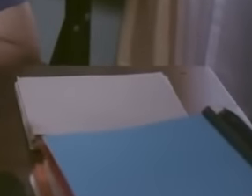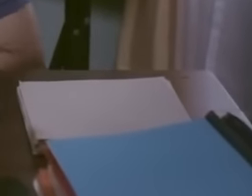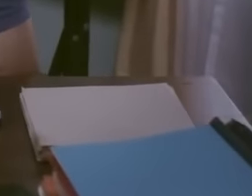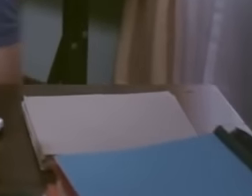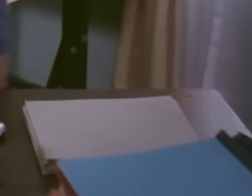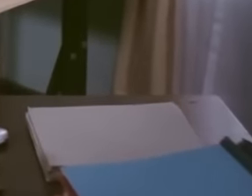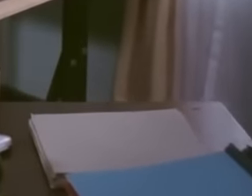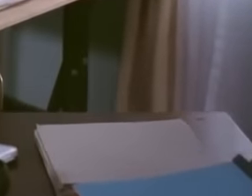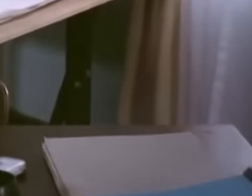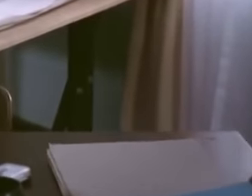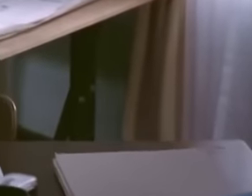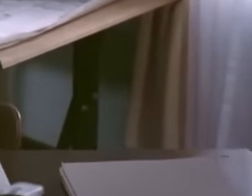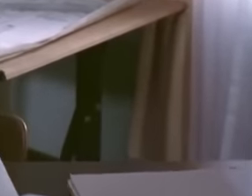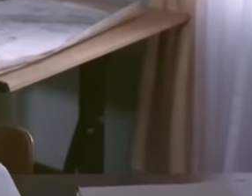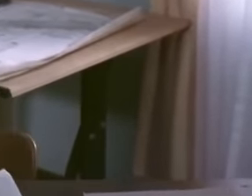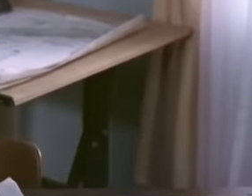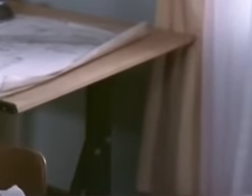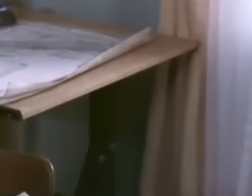Shabbat Shabbat